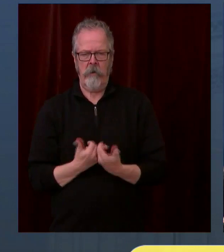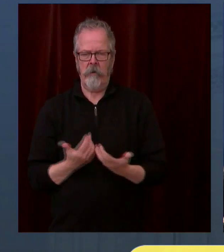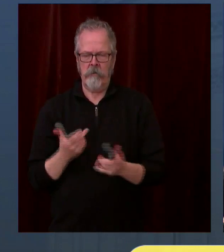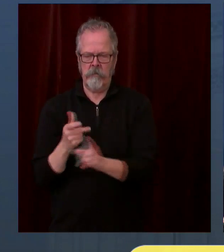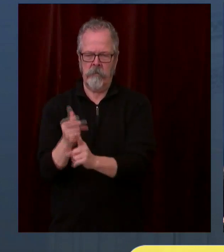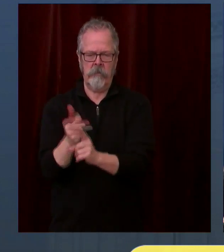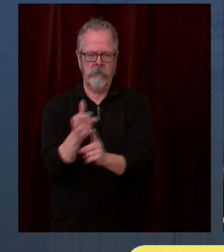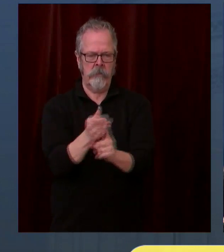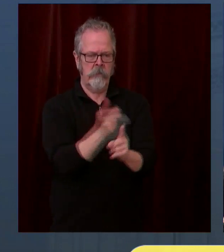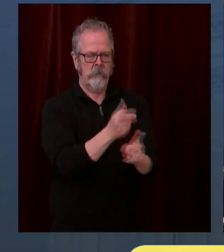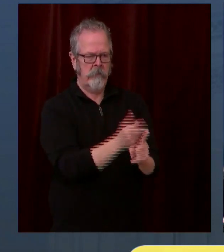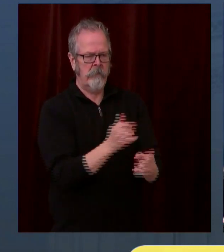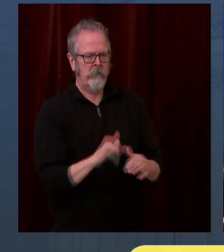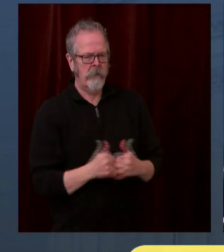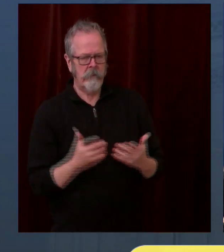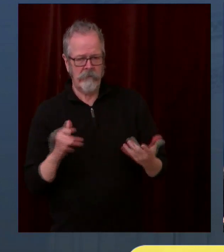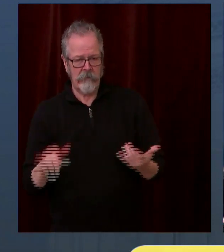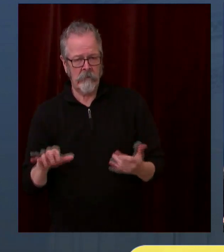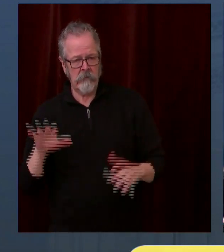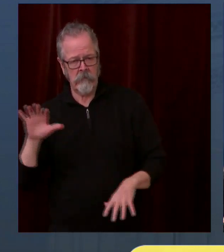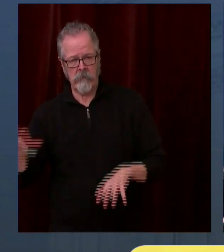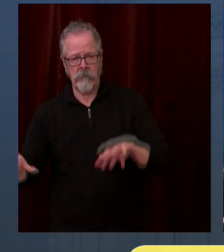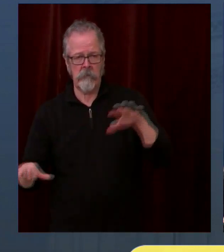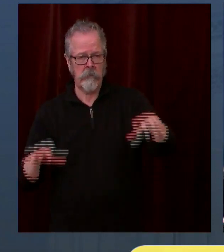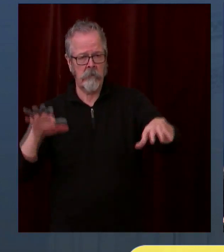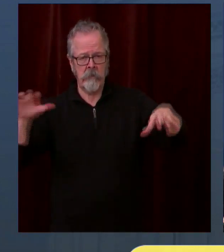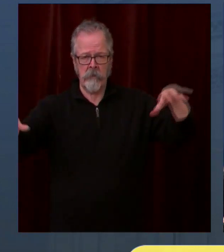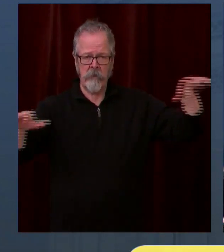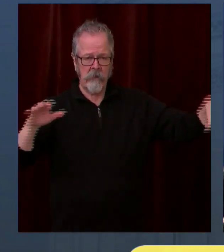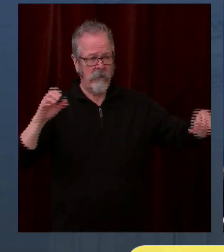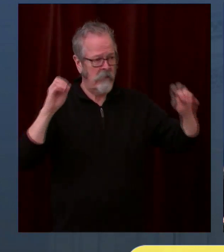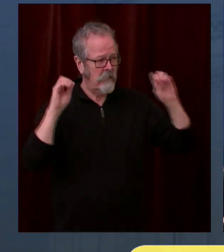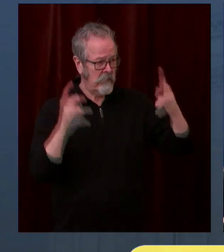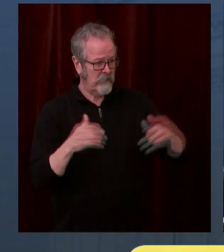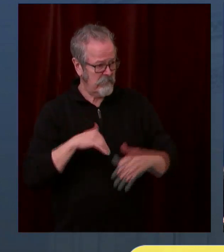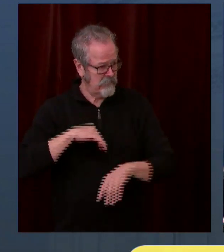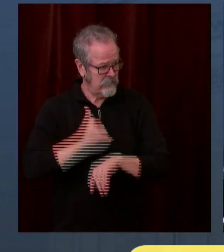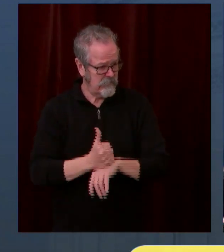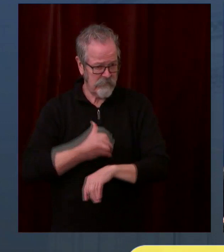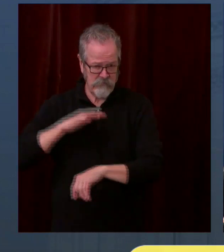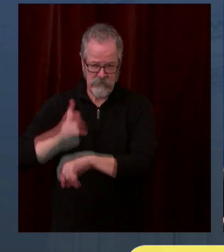we're doing robust things today. That's what we got to focus on and I'm excited about it.